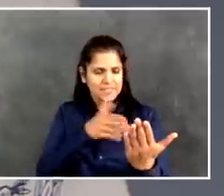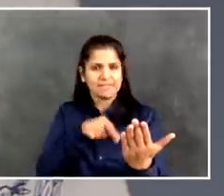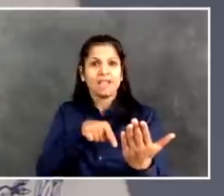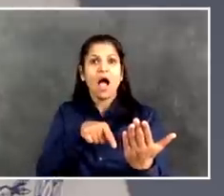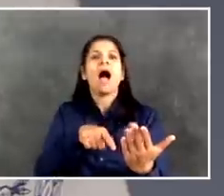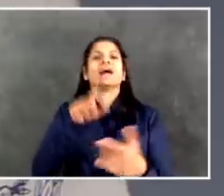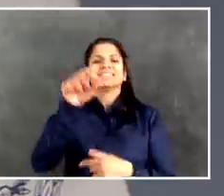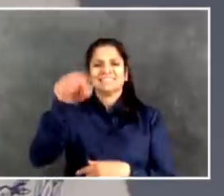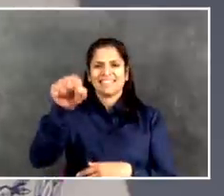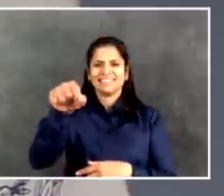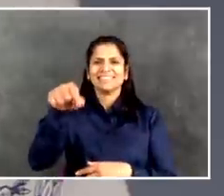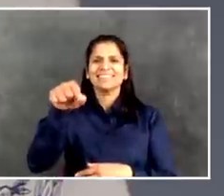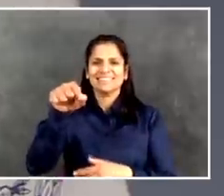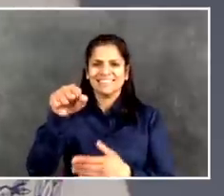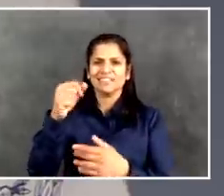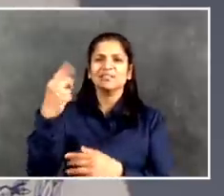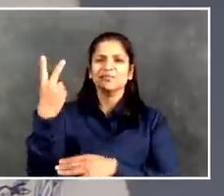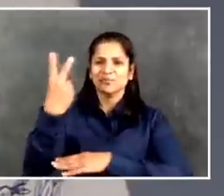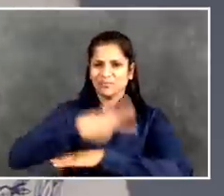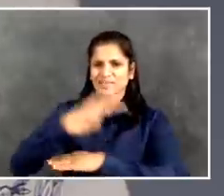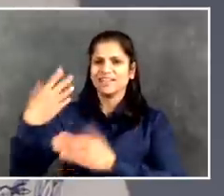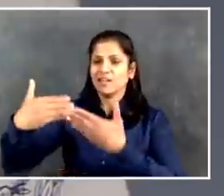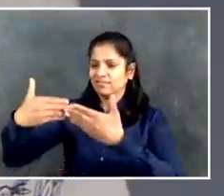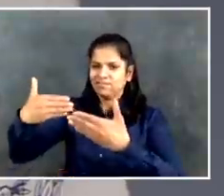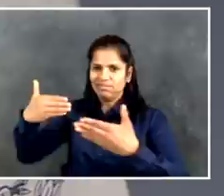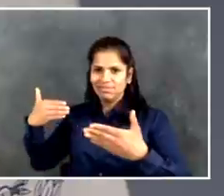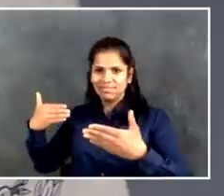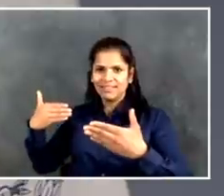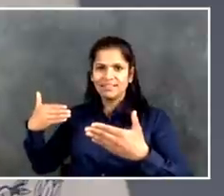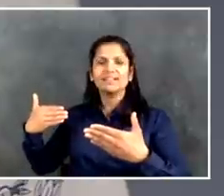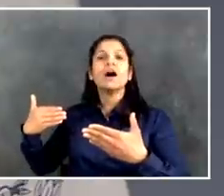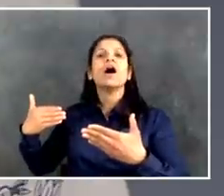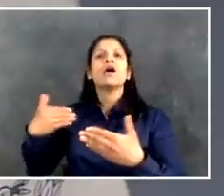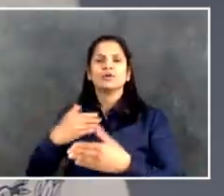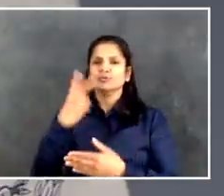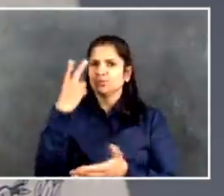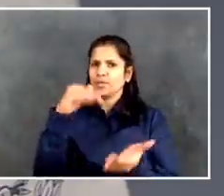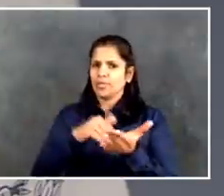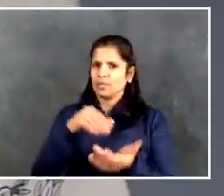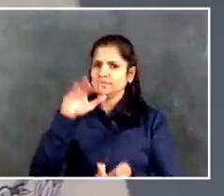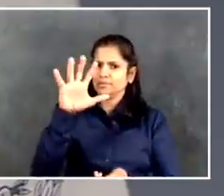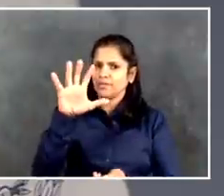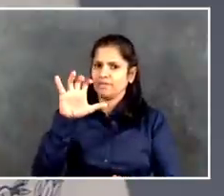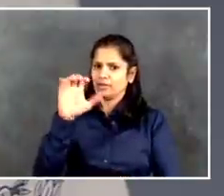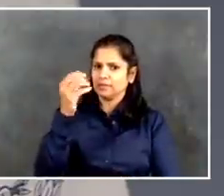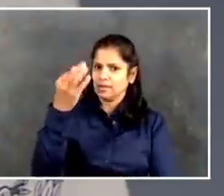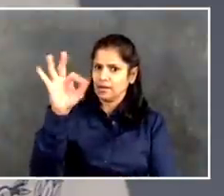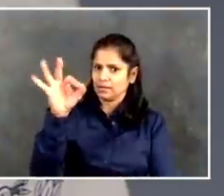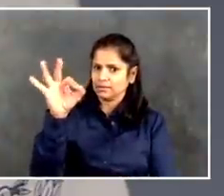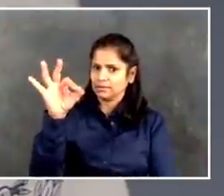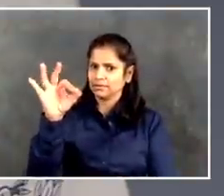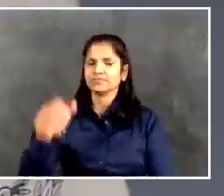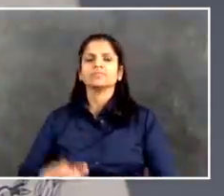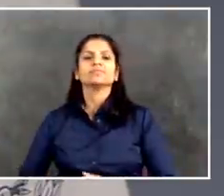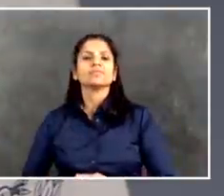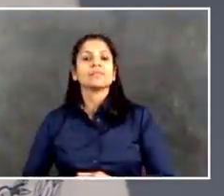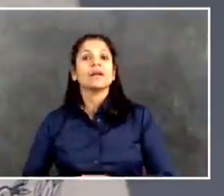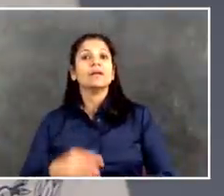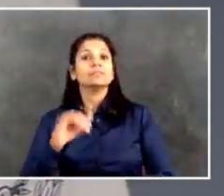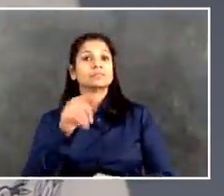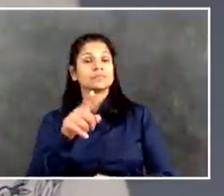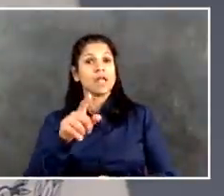,519. To the bigger question that you raise, it's a great question, Erin.